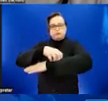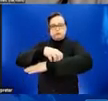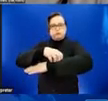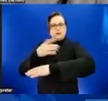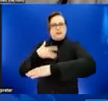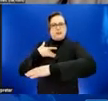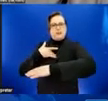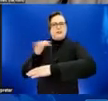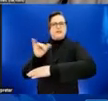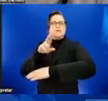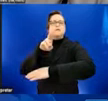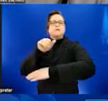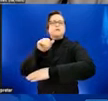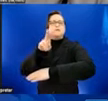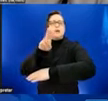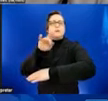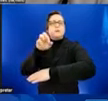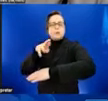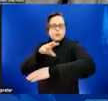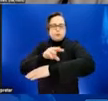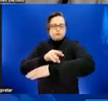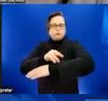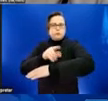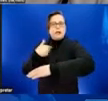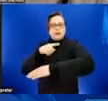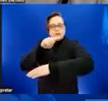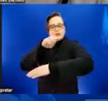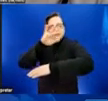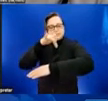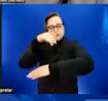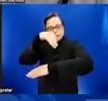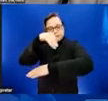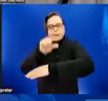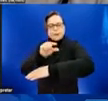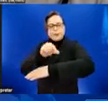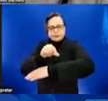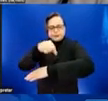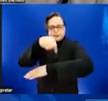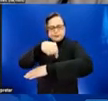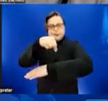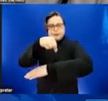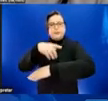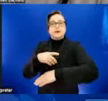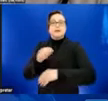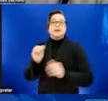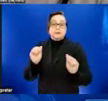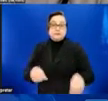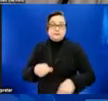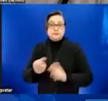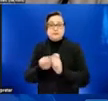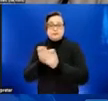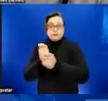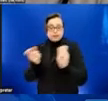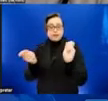and sometimes have a central dent. These same bumps usually change in appearance during the course of illness and